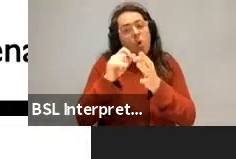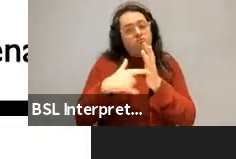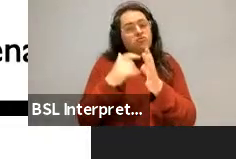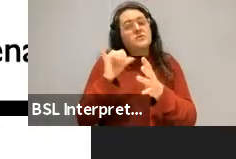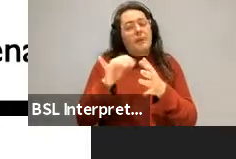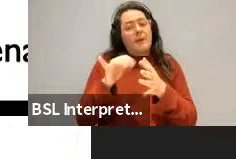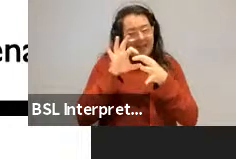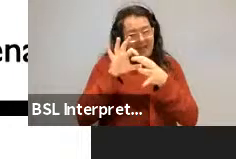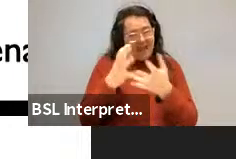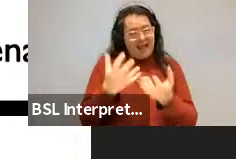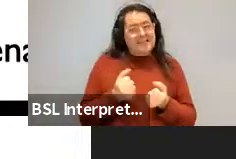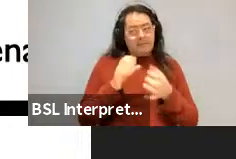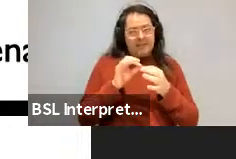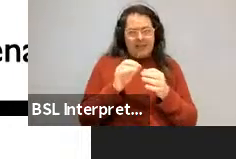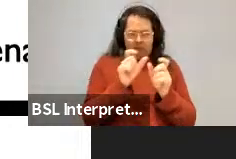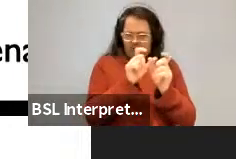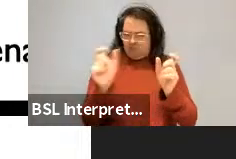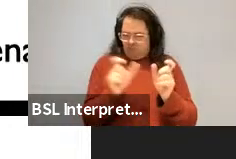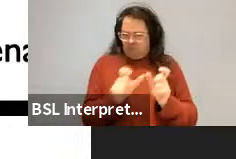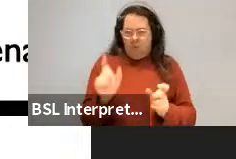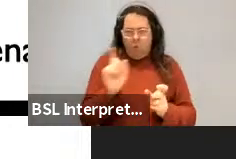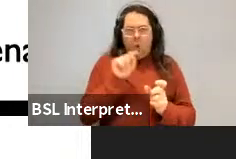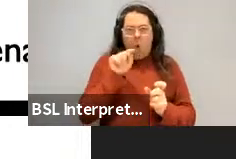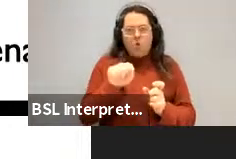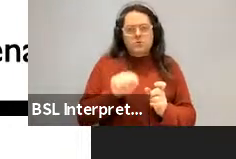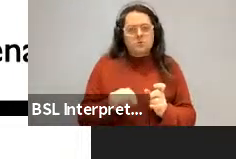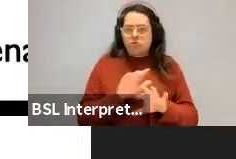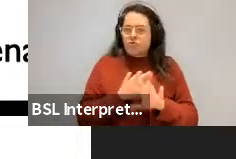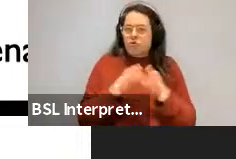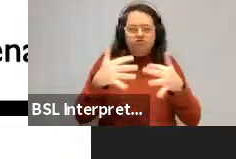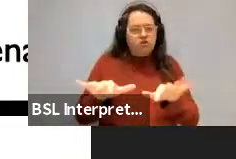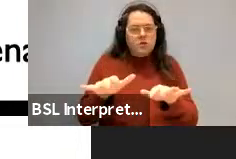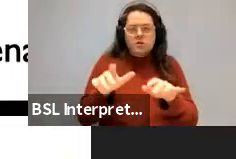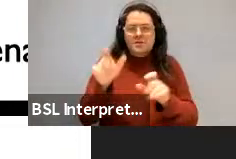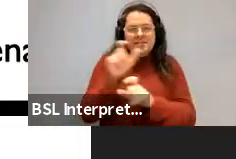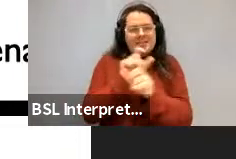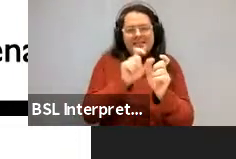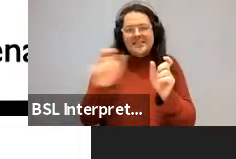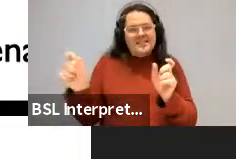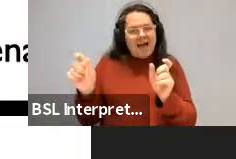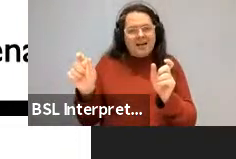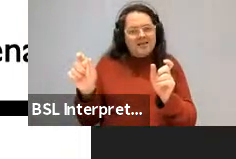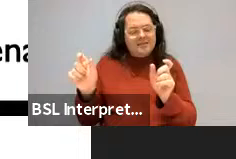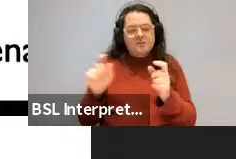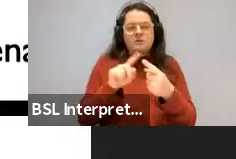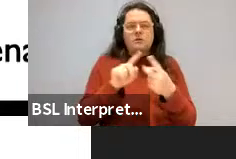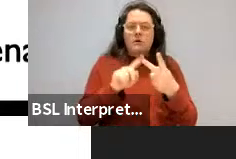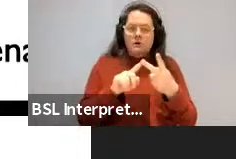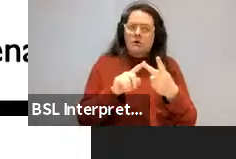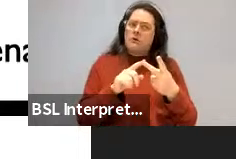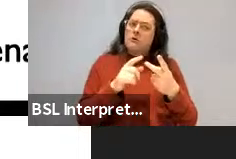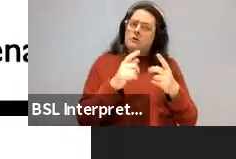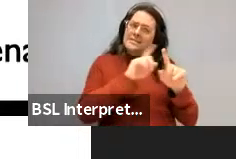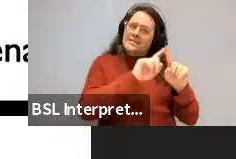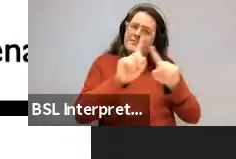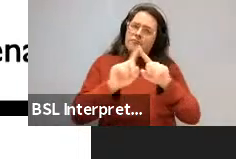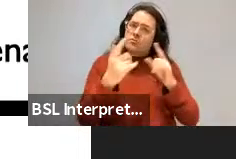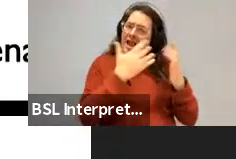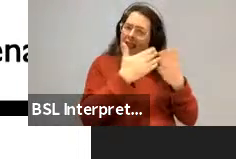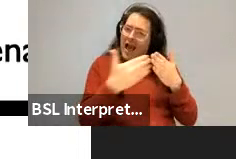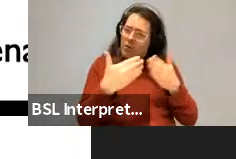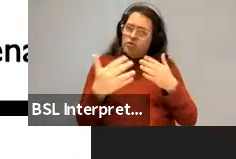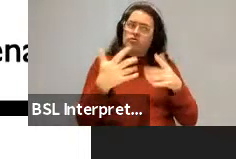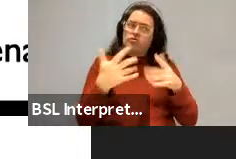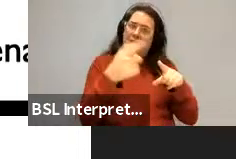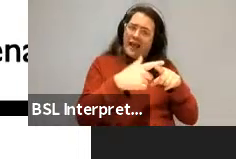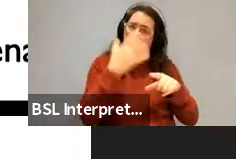their acceptability depends on the construction. These are construction dependent, not purely syntactic. We get similar results across the languages that we've been able to look at. You know,